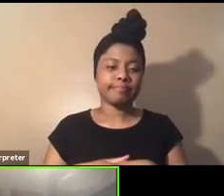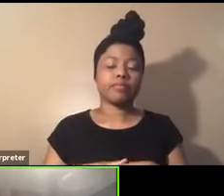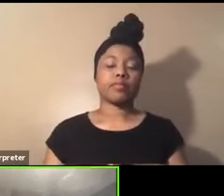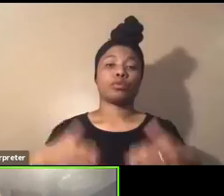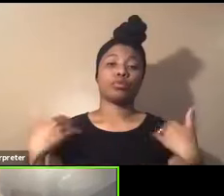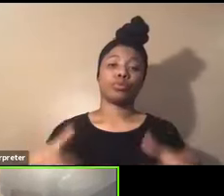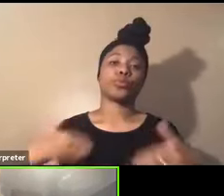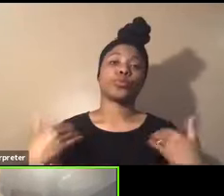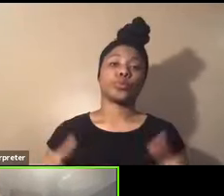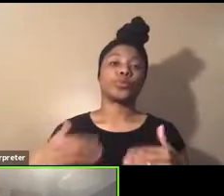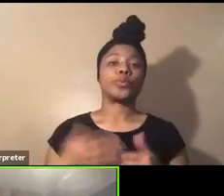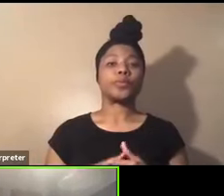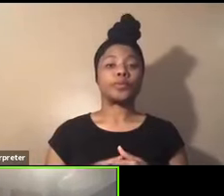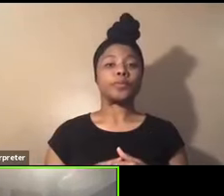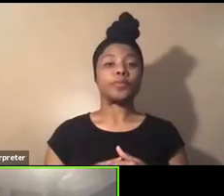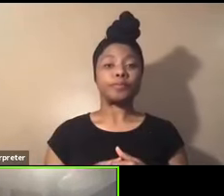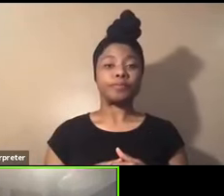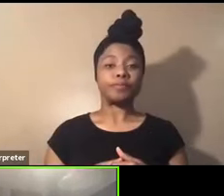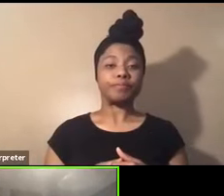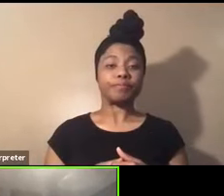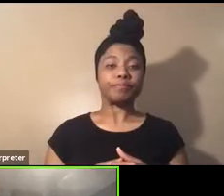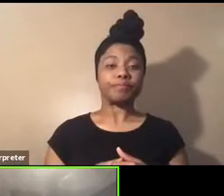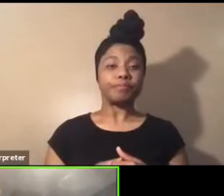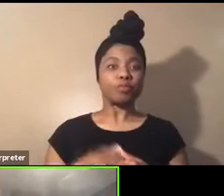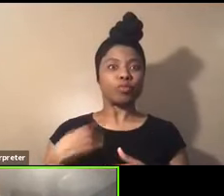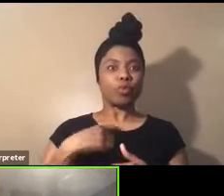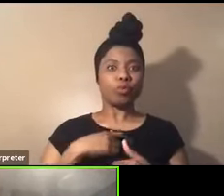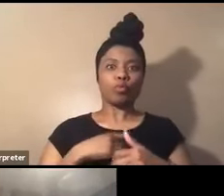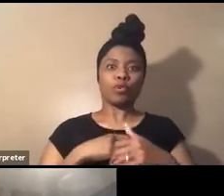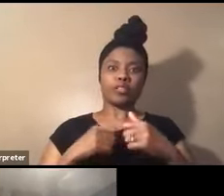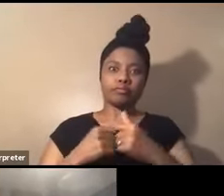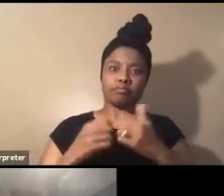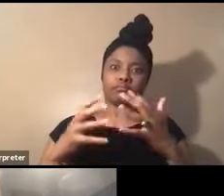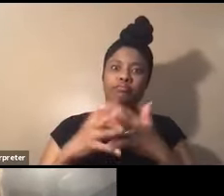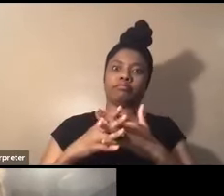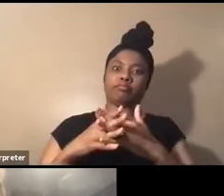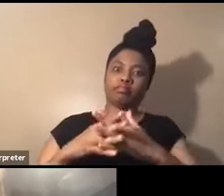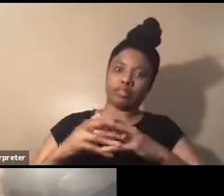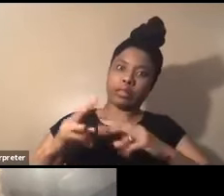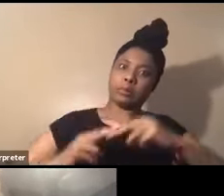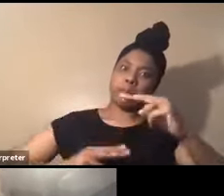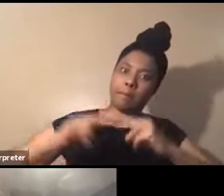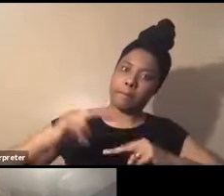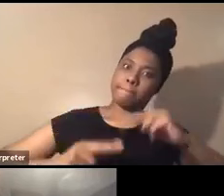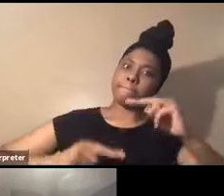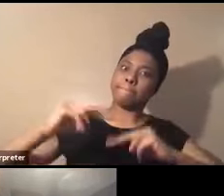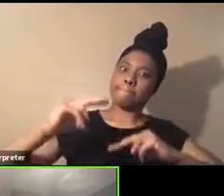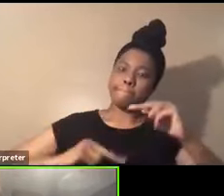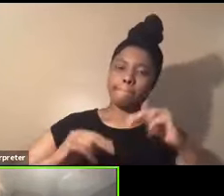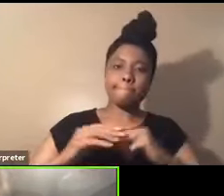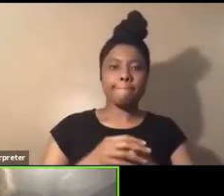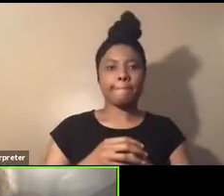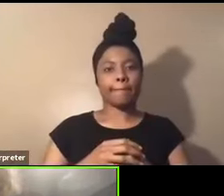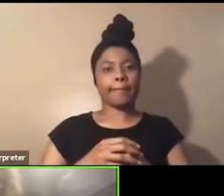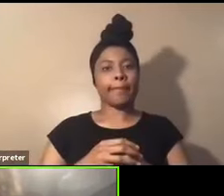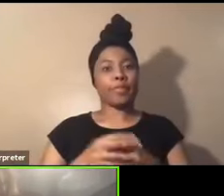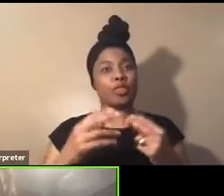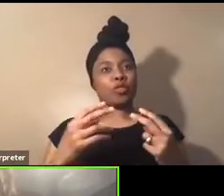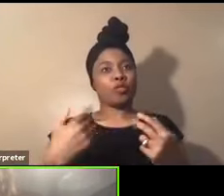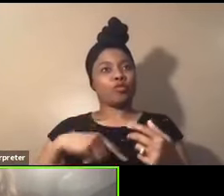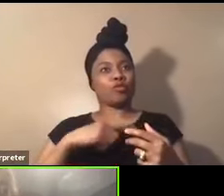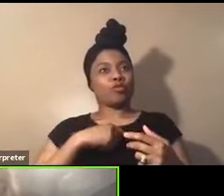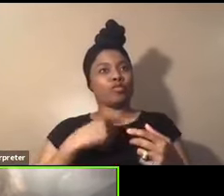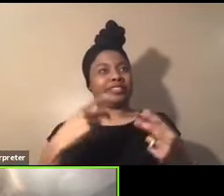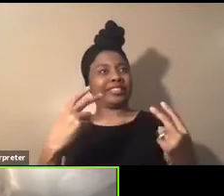um, and the, you know, I mean, things that we have built. Right. And, I mean, you know, we, we, we look at ourselves as these hut people.